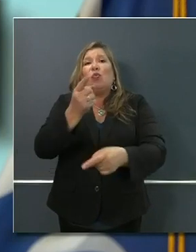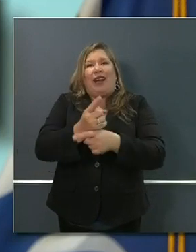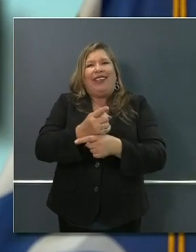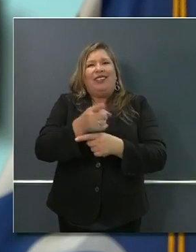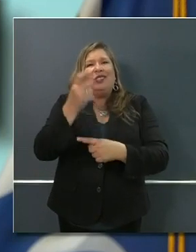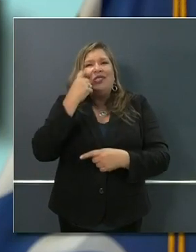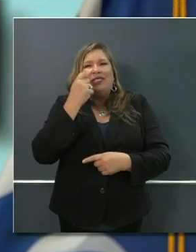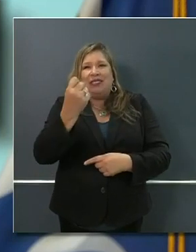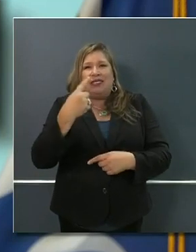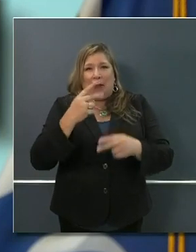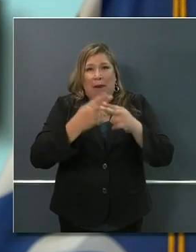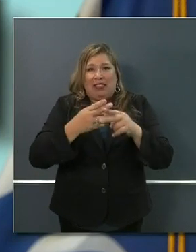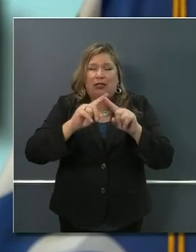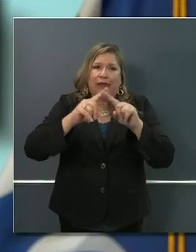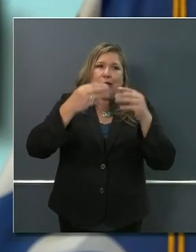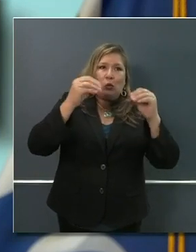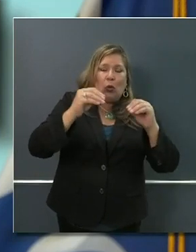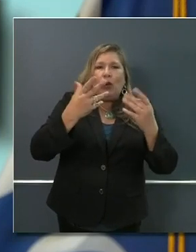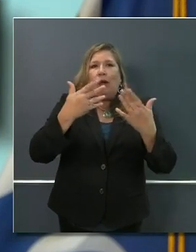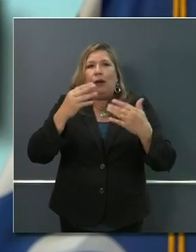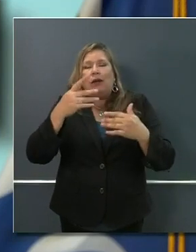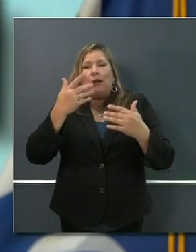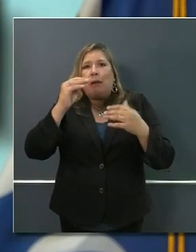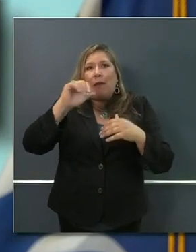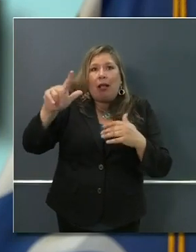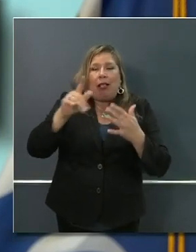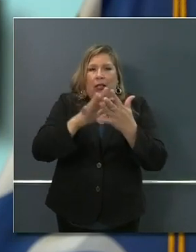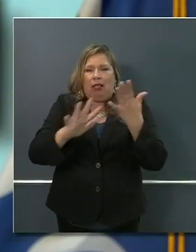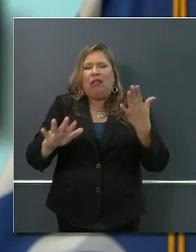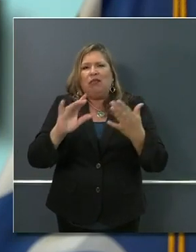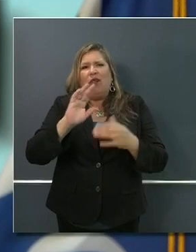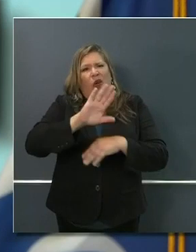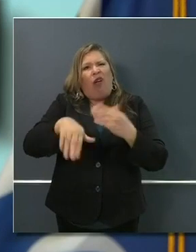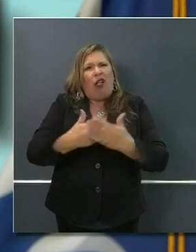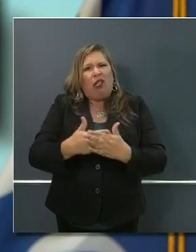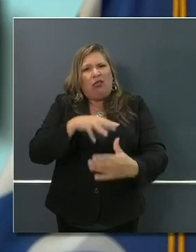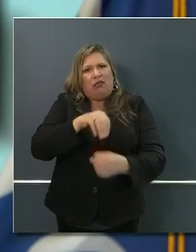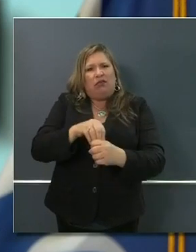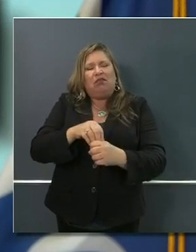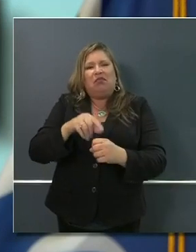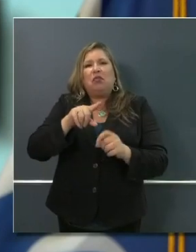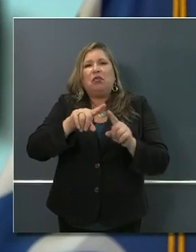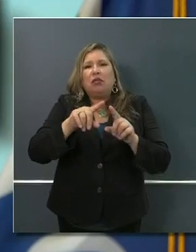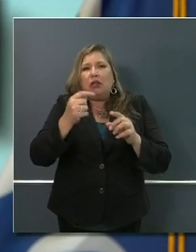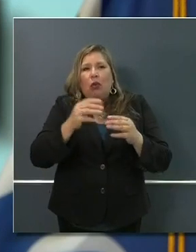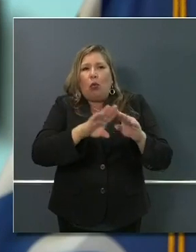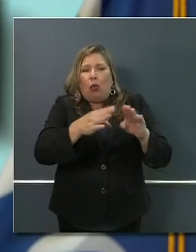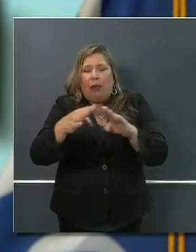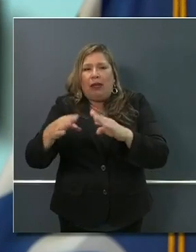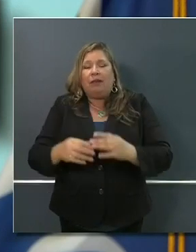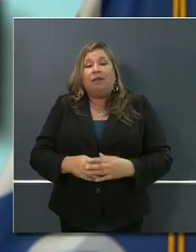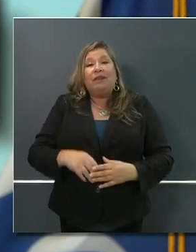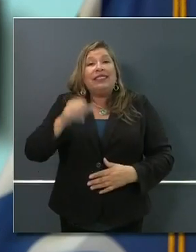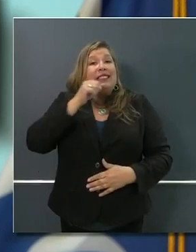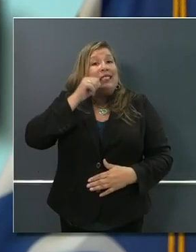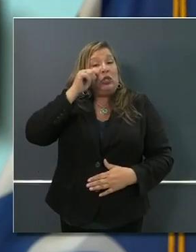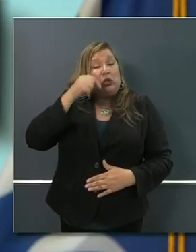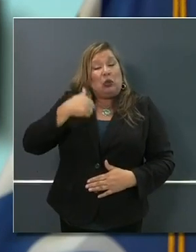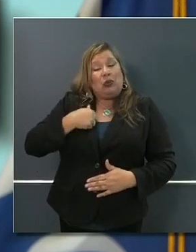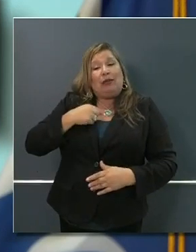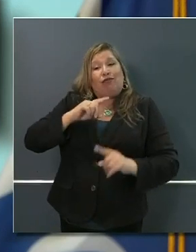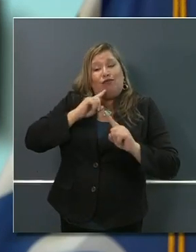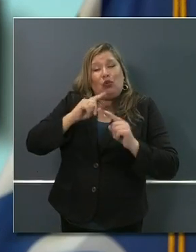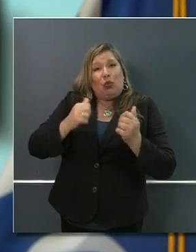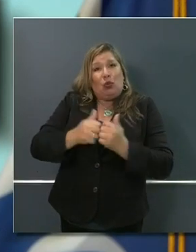a meeting that we invited members of the press to participate in yesterday where we had specific conversations to more substantively